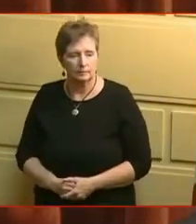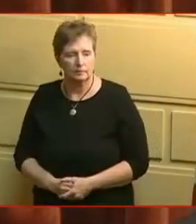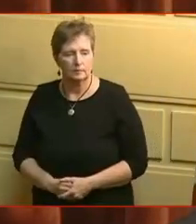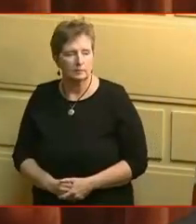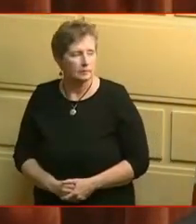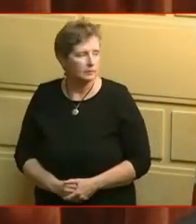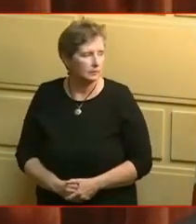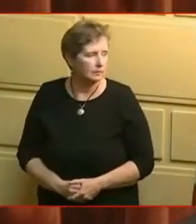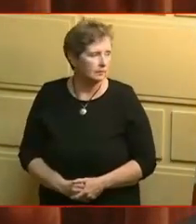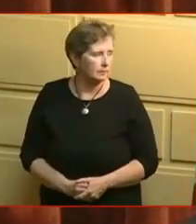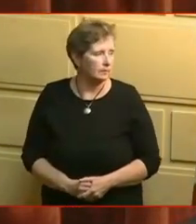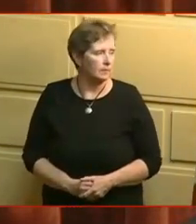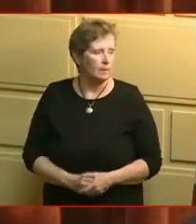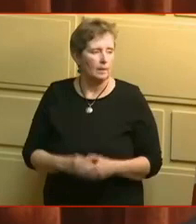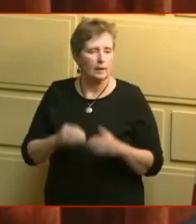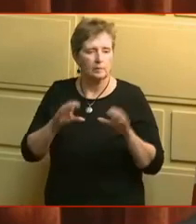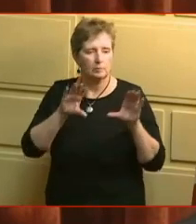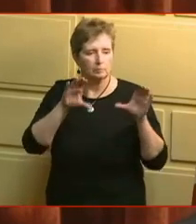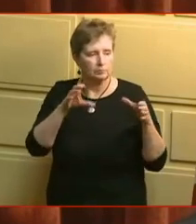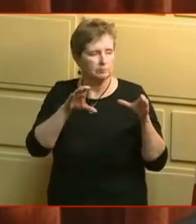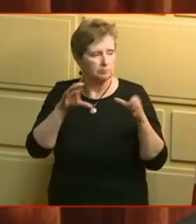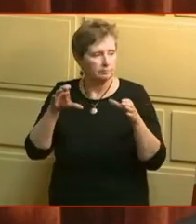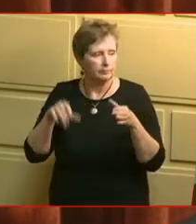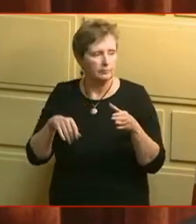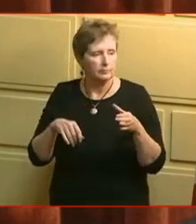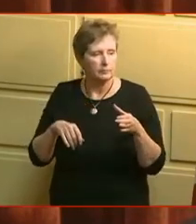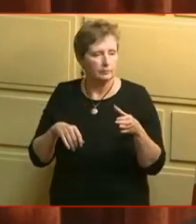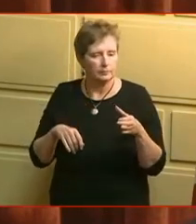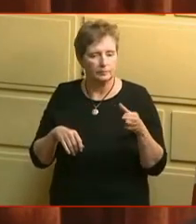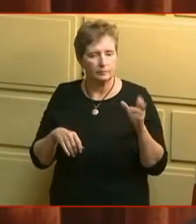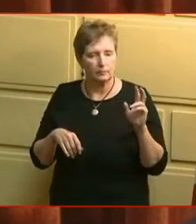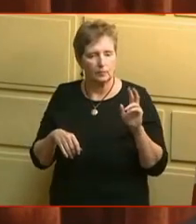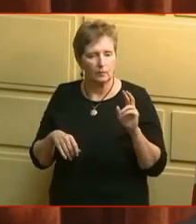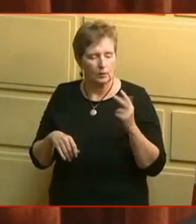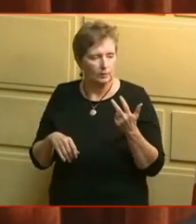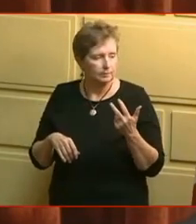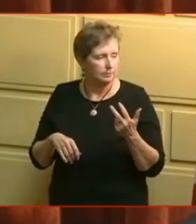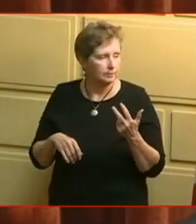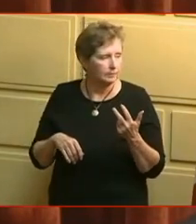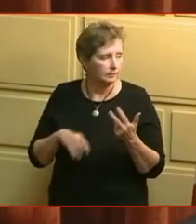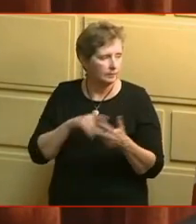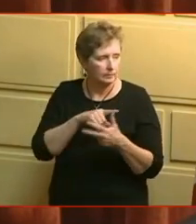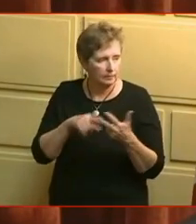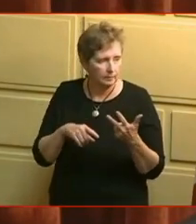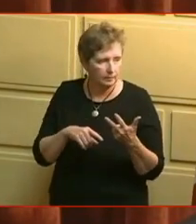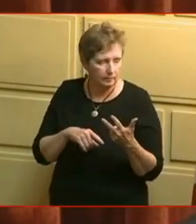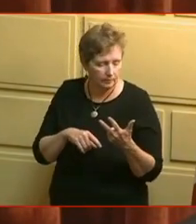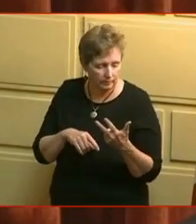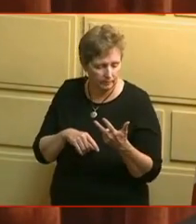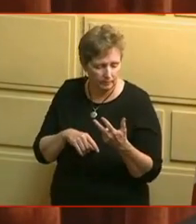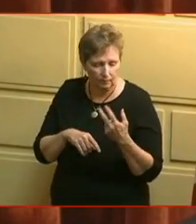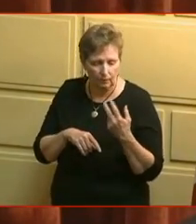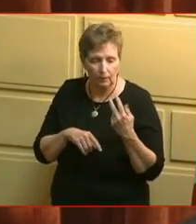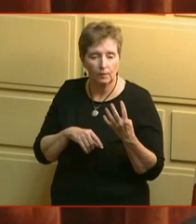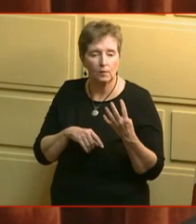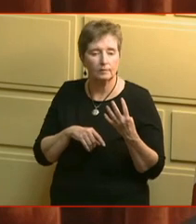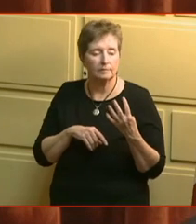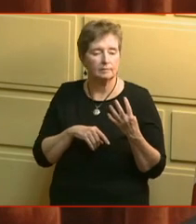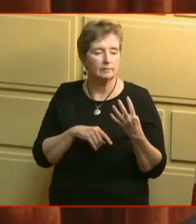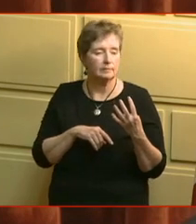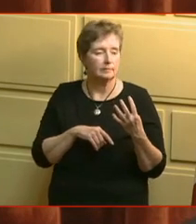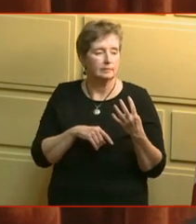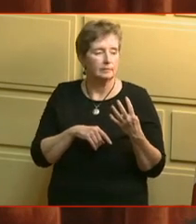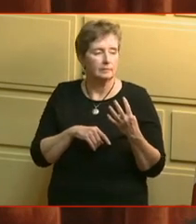Reverend Meir Ackerman, Juan Felipe Barros, David Bennett, Chris Bledjewski,